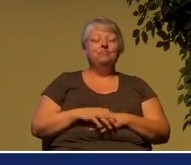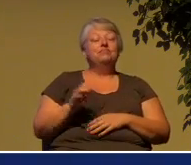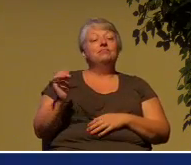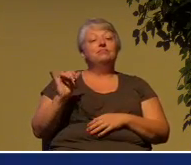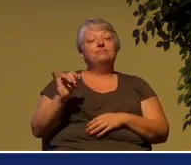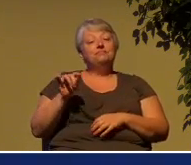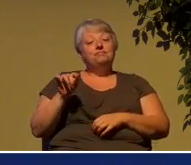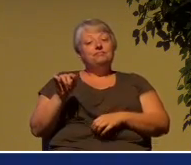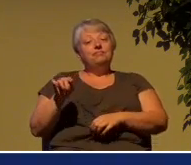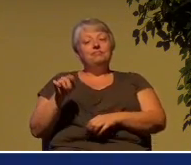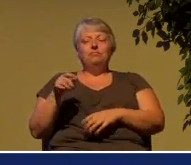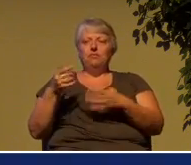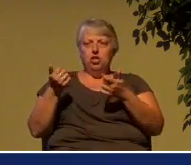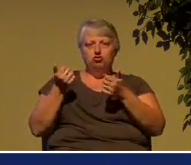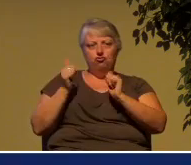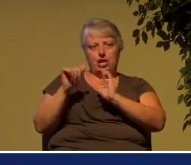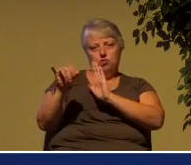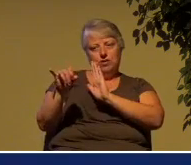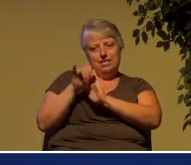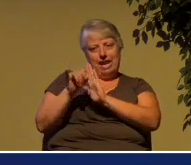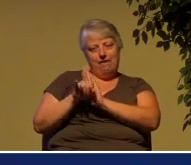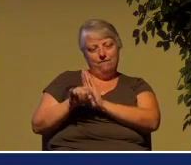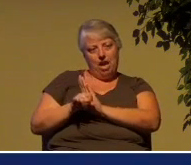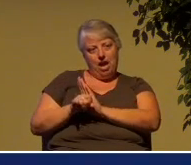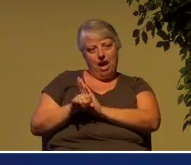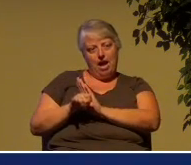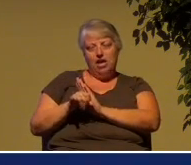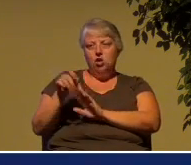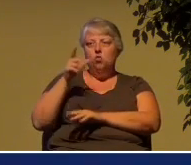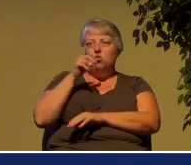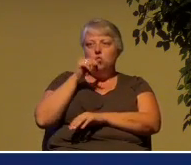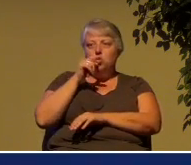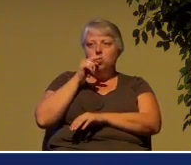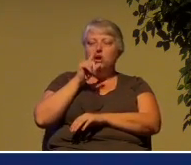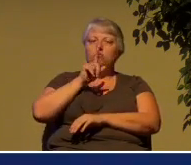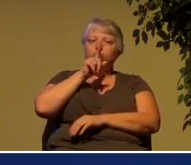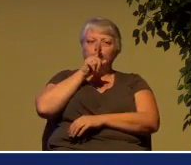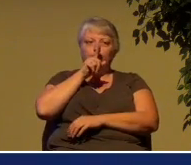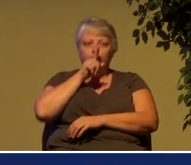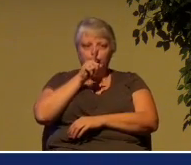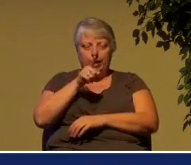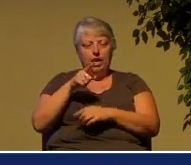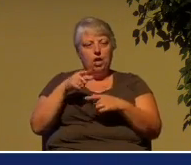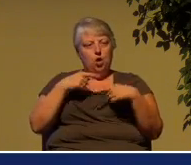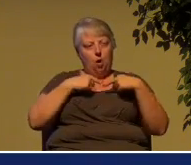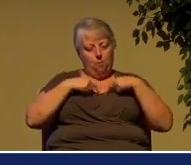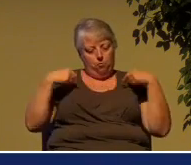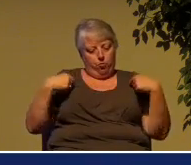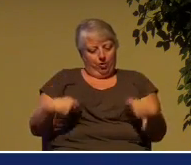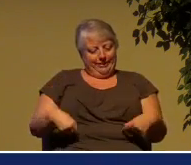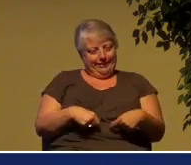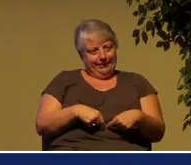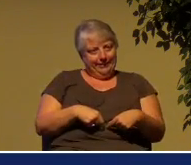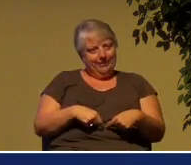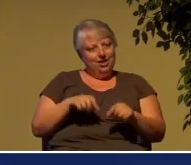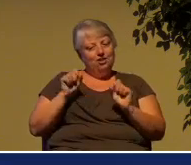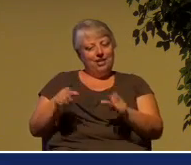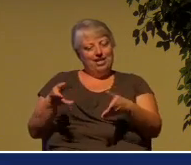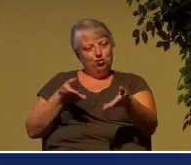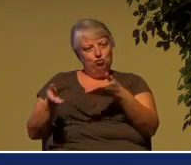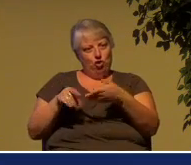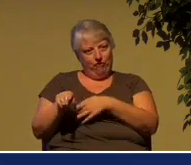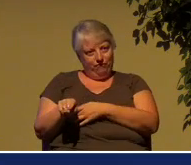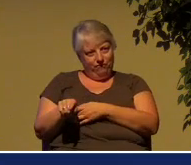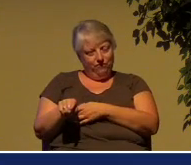legitimate priests who can serve in this temple. And they have begun schools to train them in the